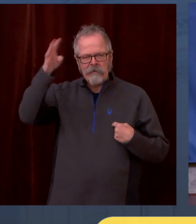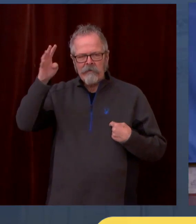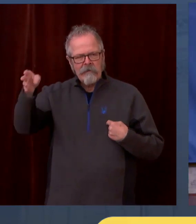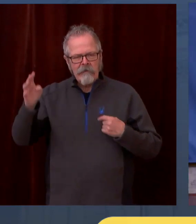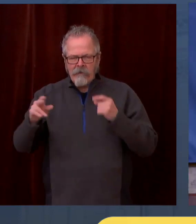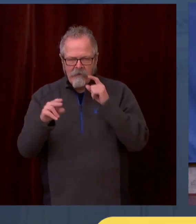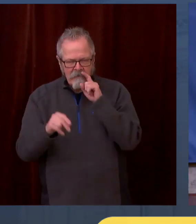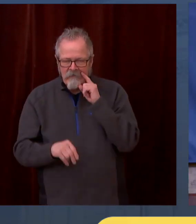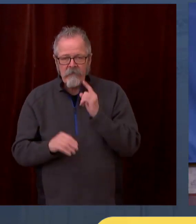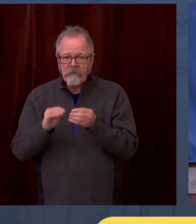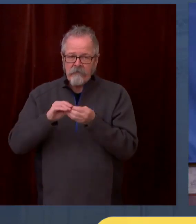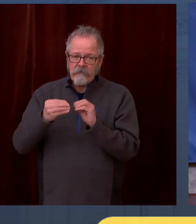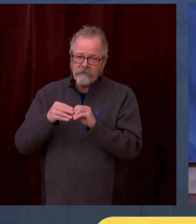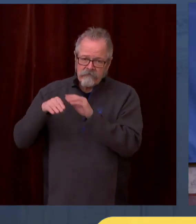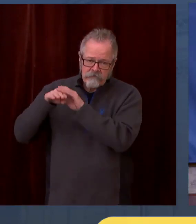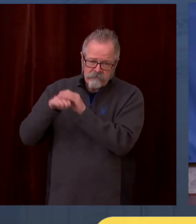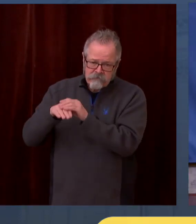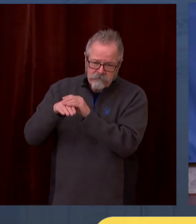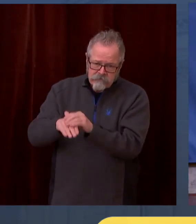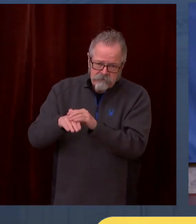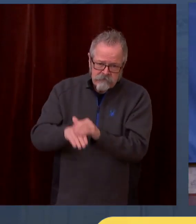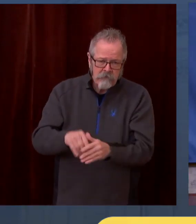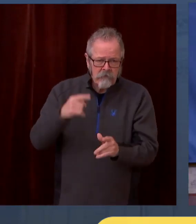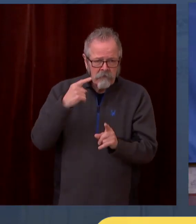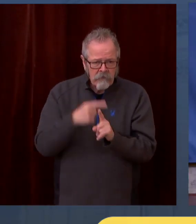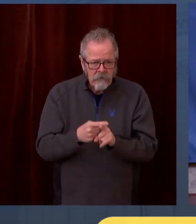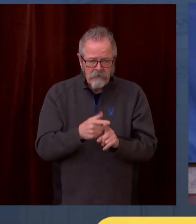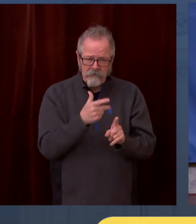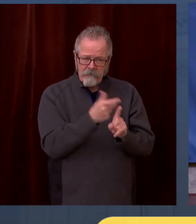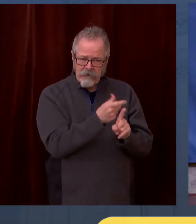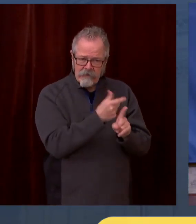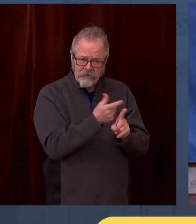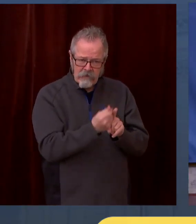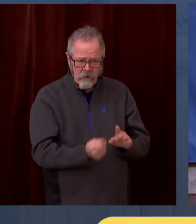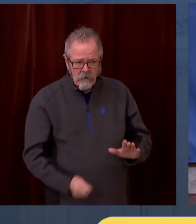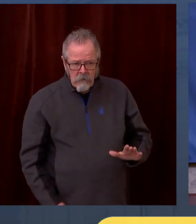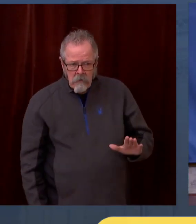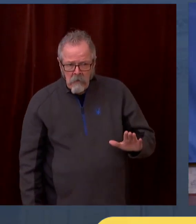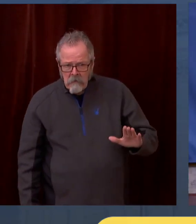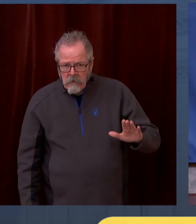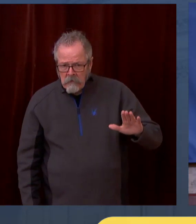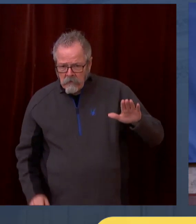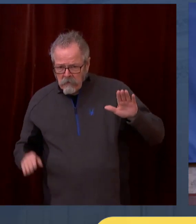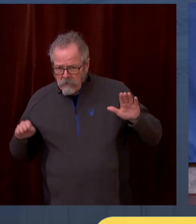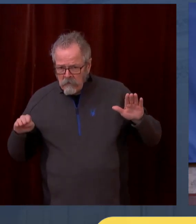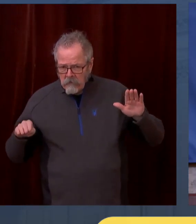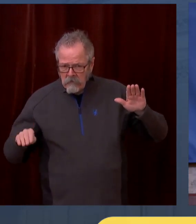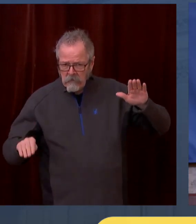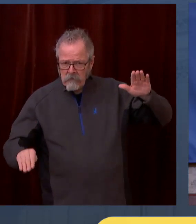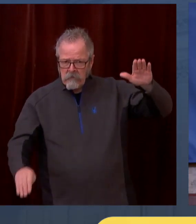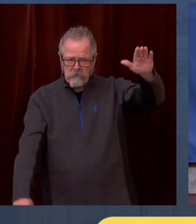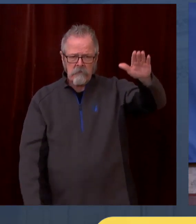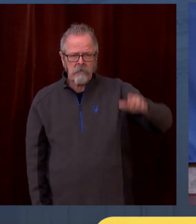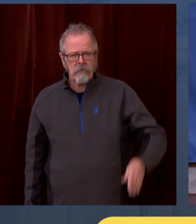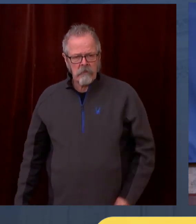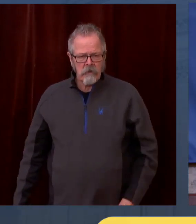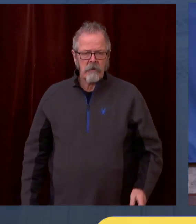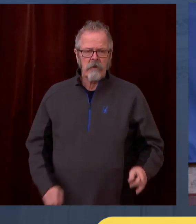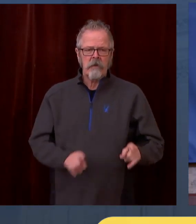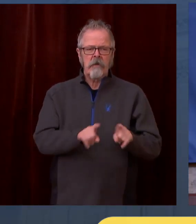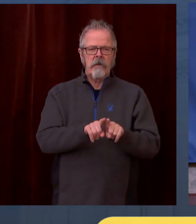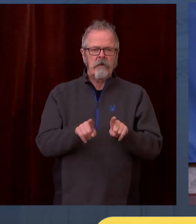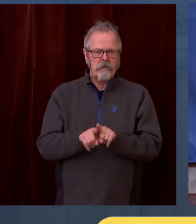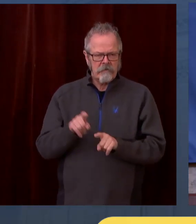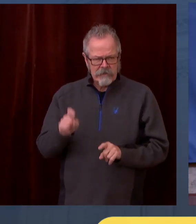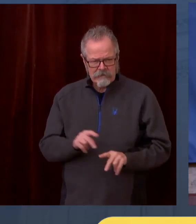operational impact on these industries. We try to understand these industries. We try to understand what they